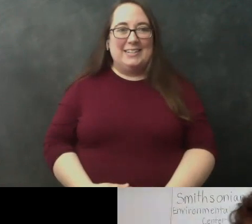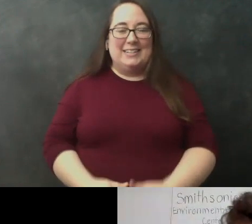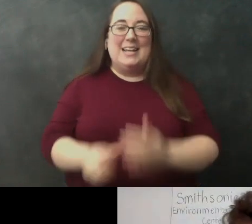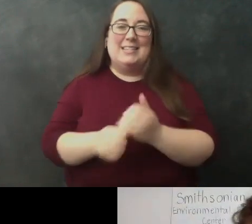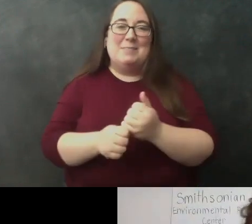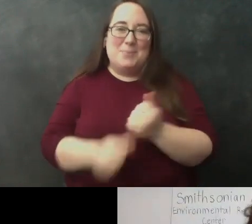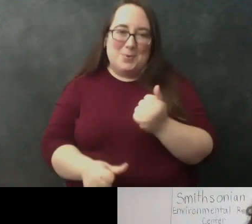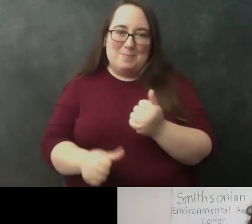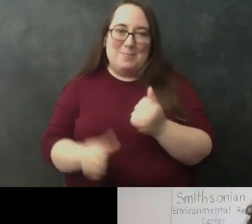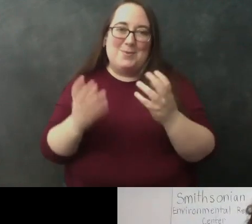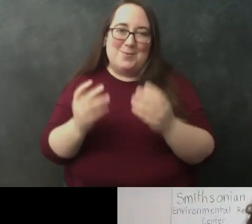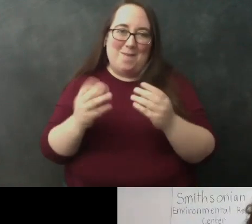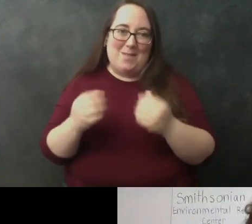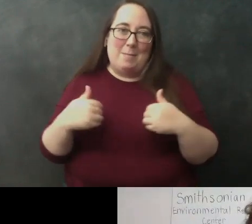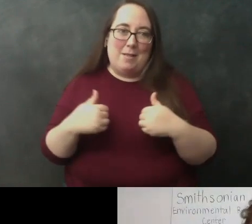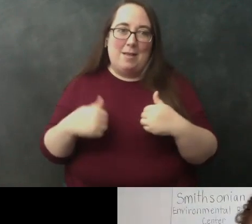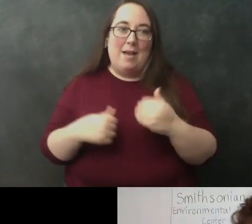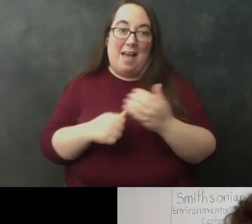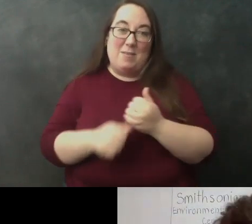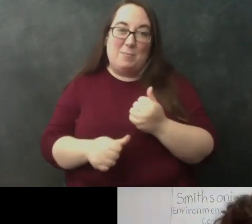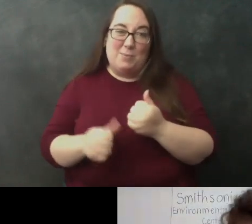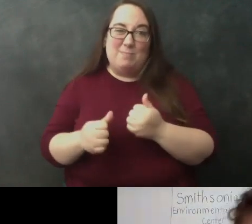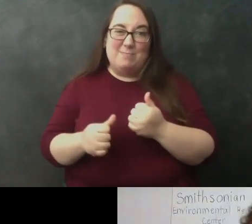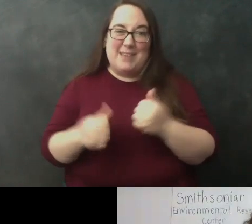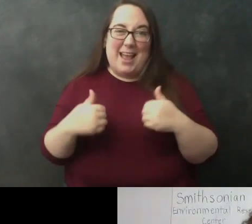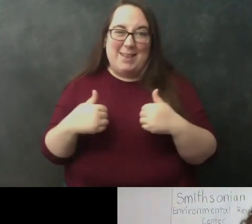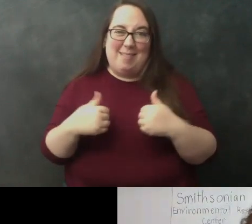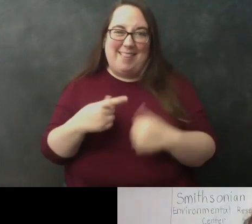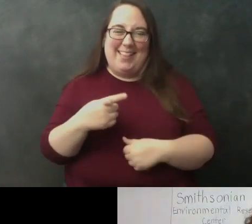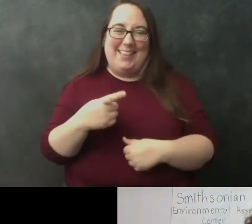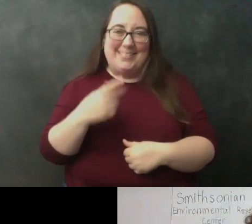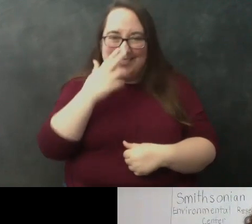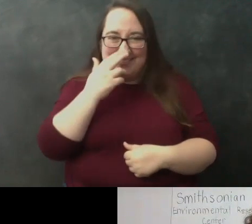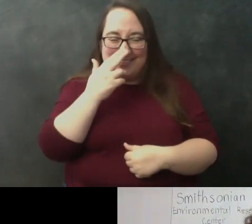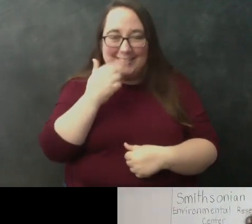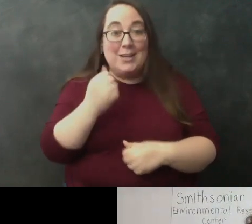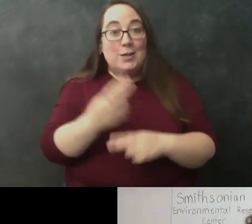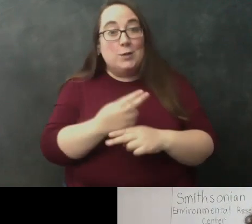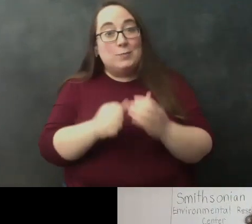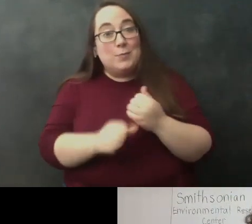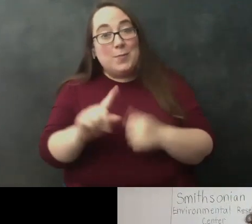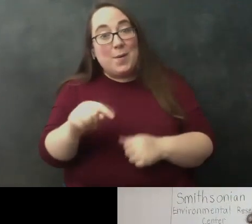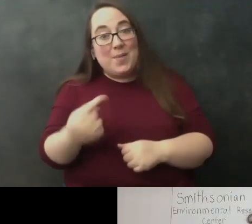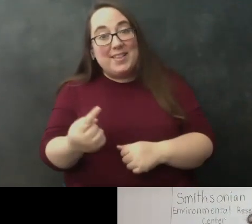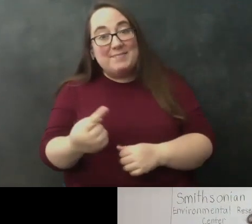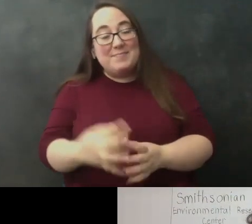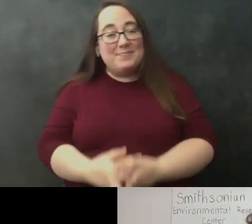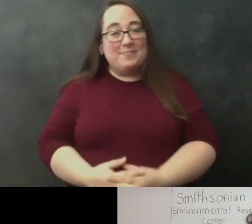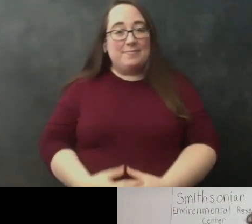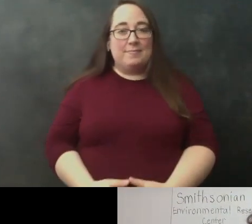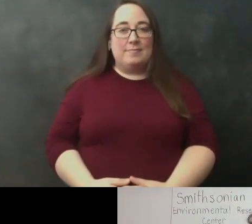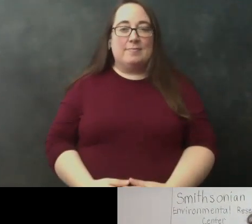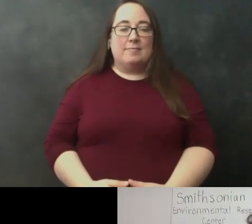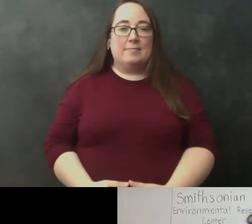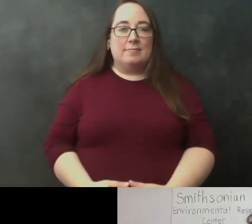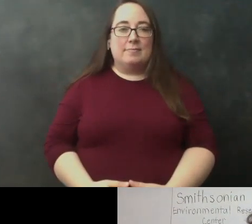and yes i do have a poop stuff animal so do you only use poop to get dna um